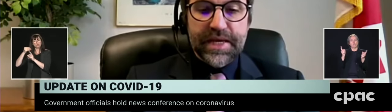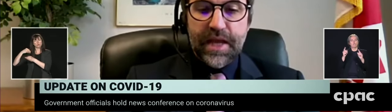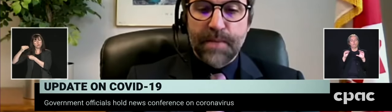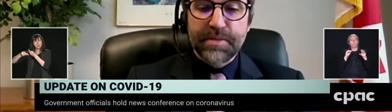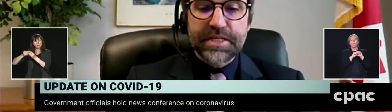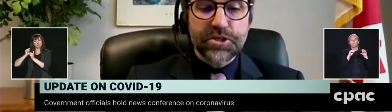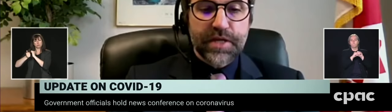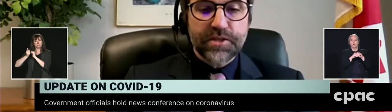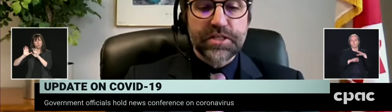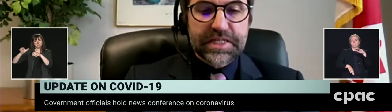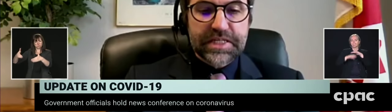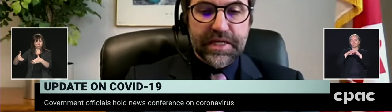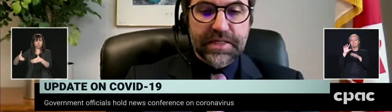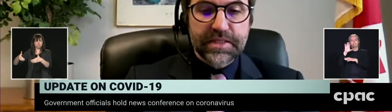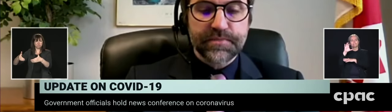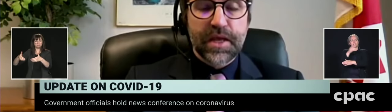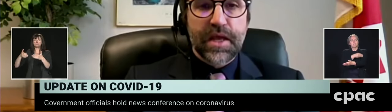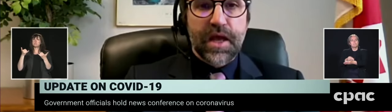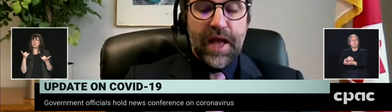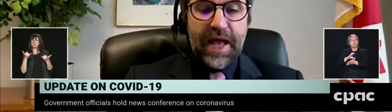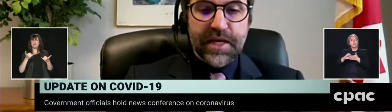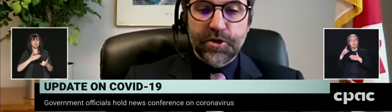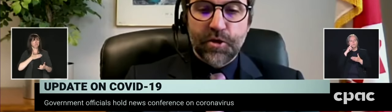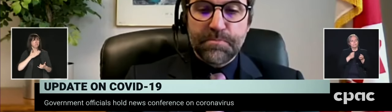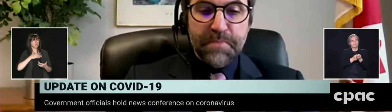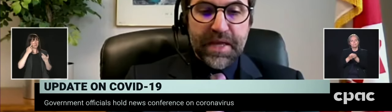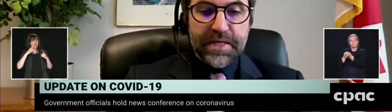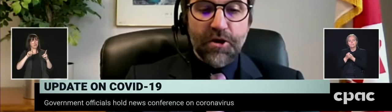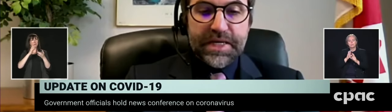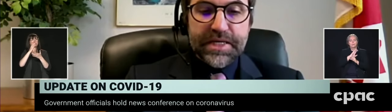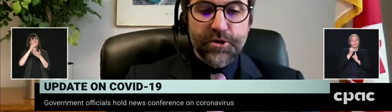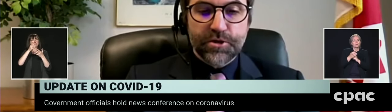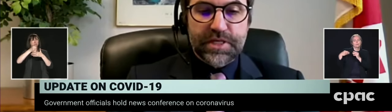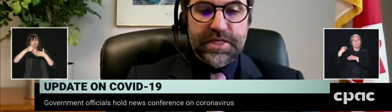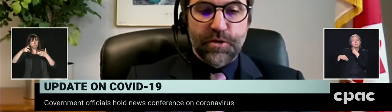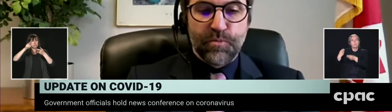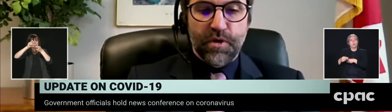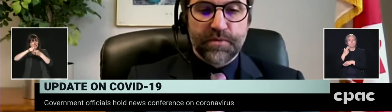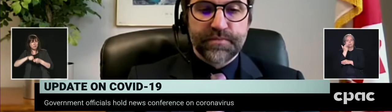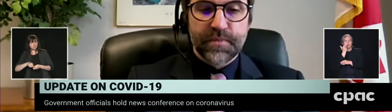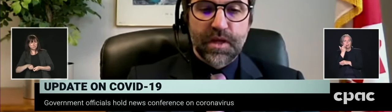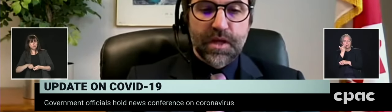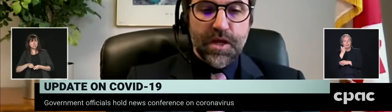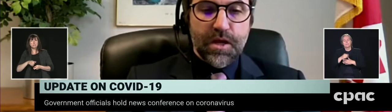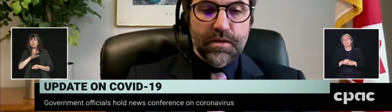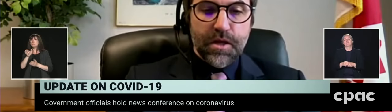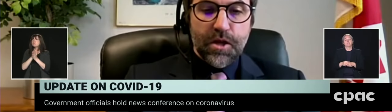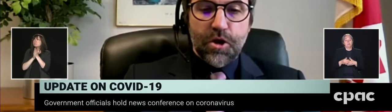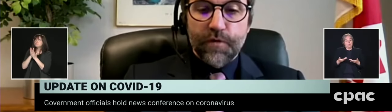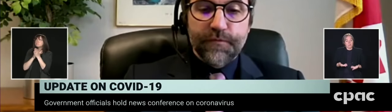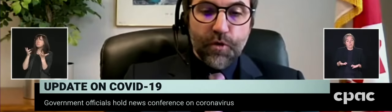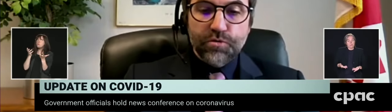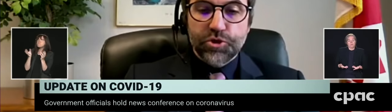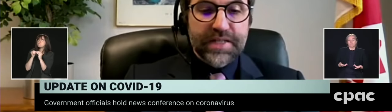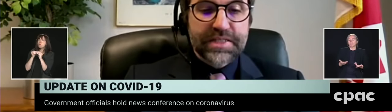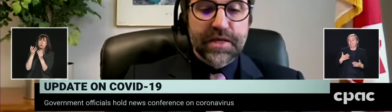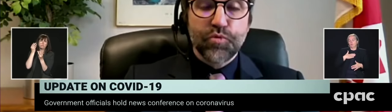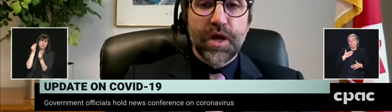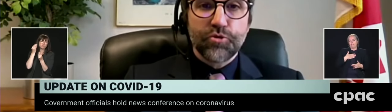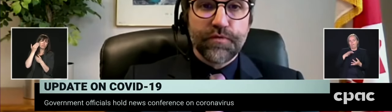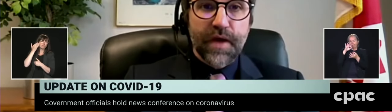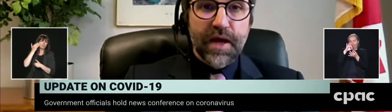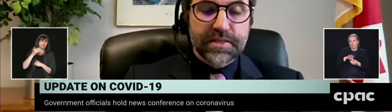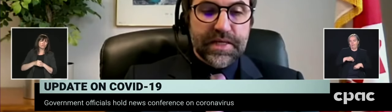Today, I'm pleased to announce the details, as I know that many are eager to hear more. Le fonds sera